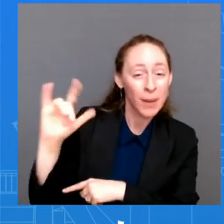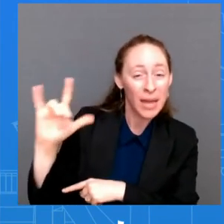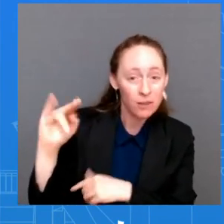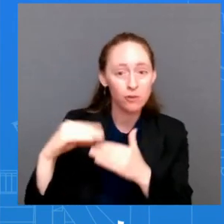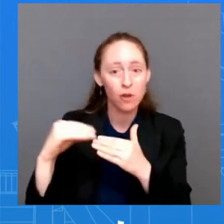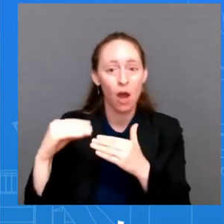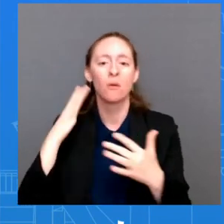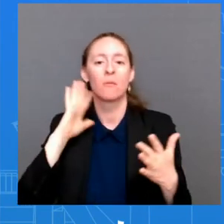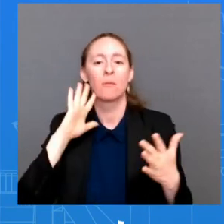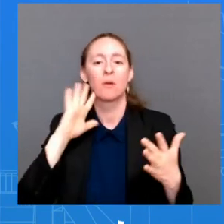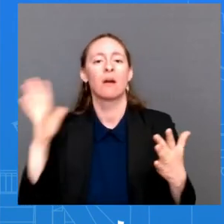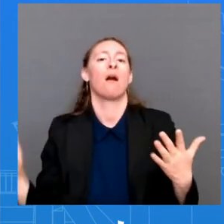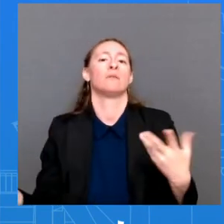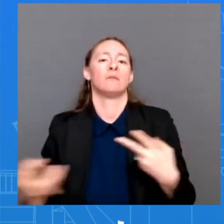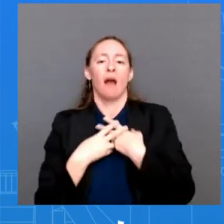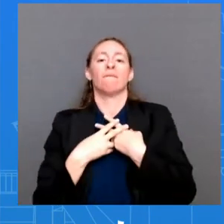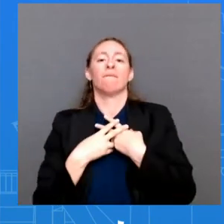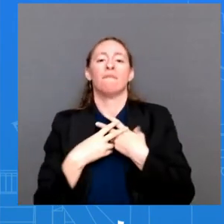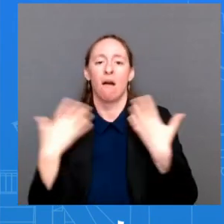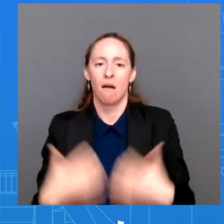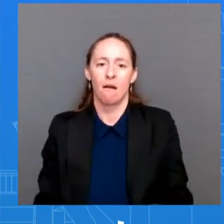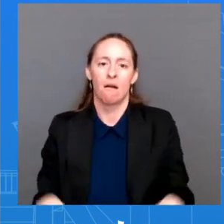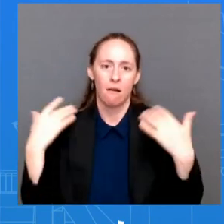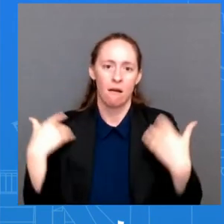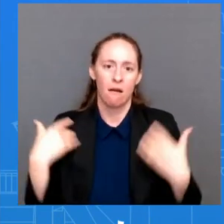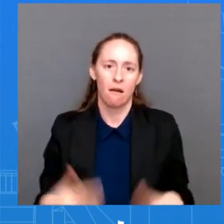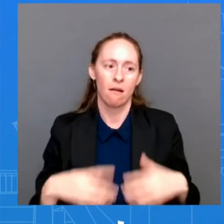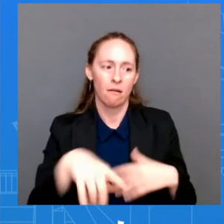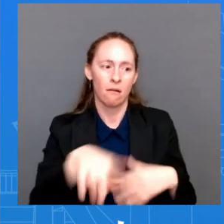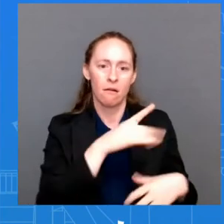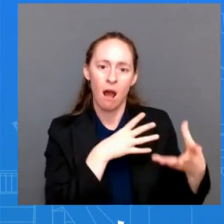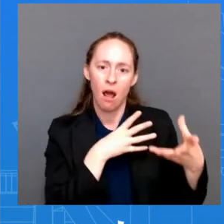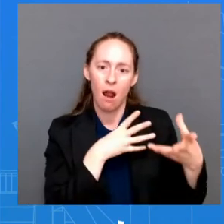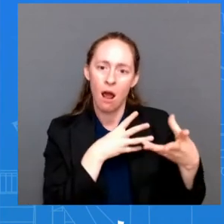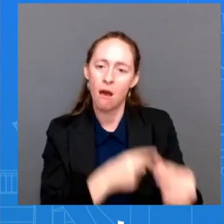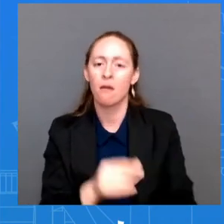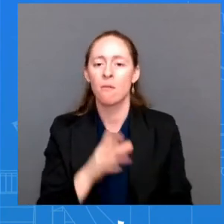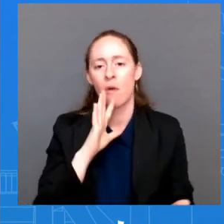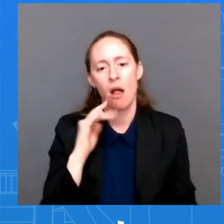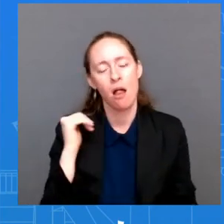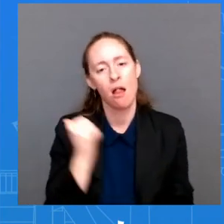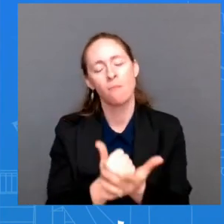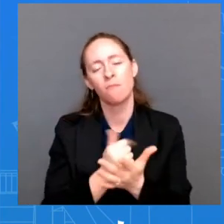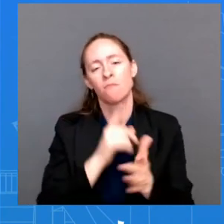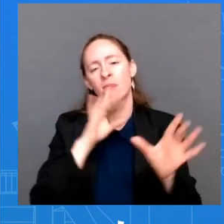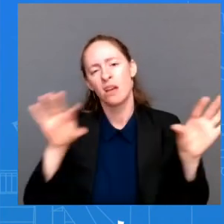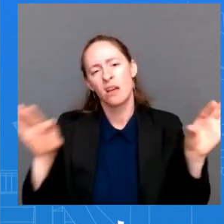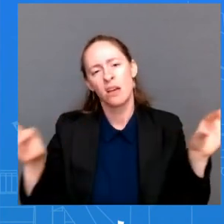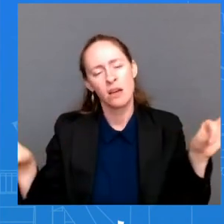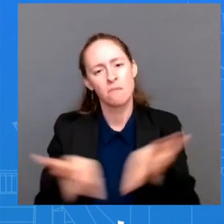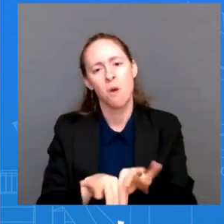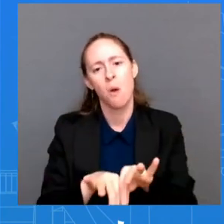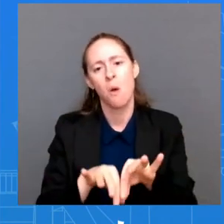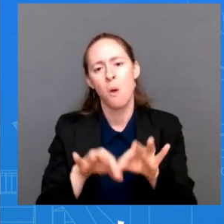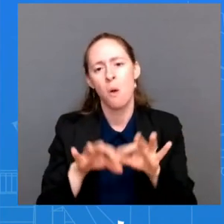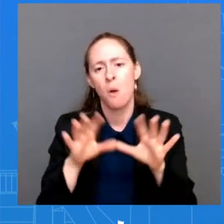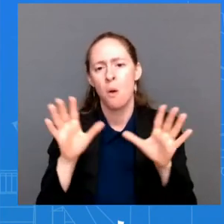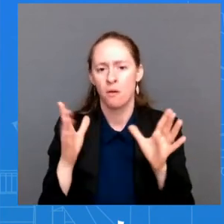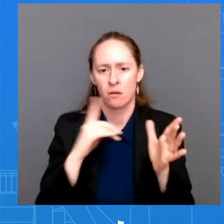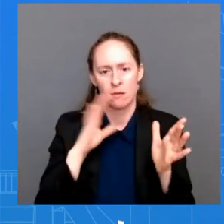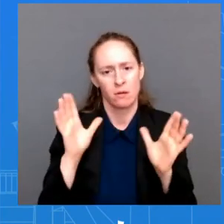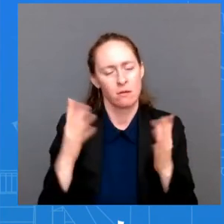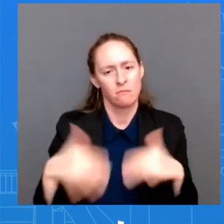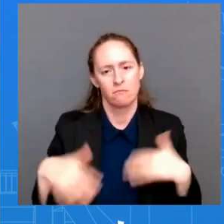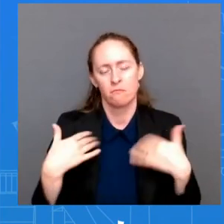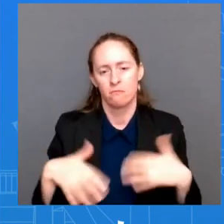american people and that is so critical so important especially as we're talking about inflation and high costs right now and so as it